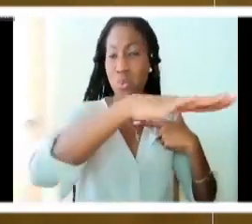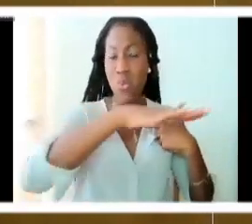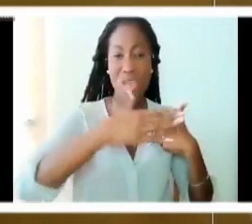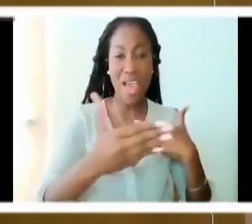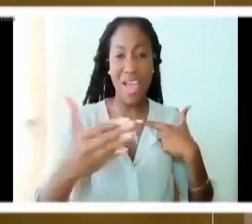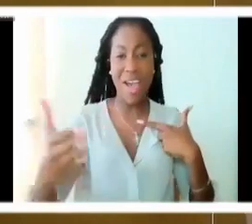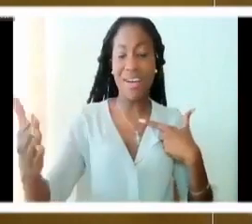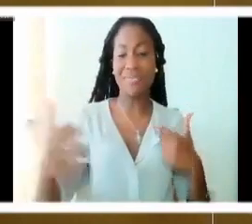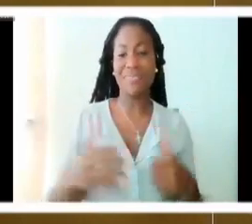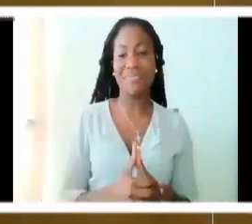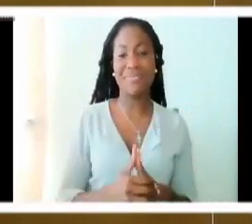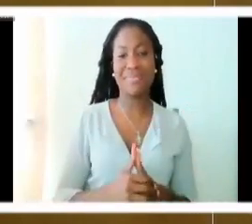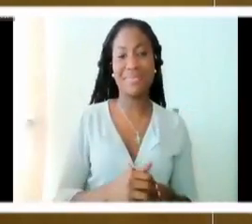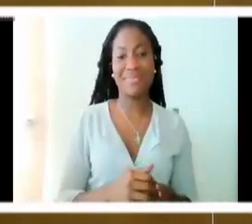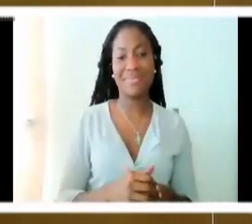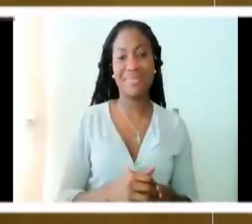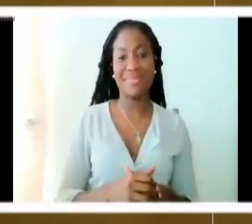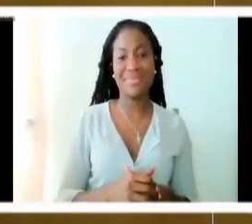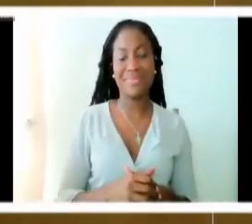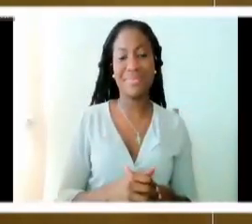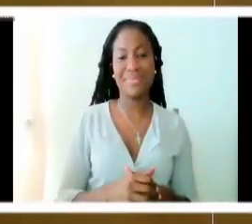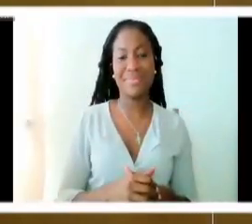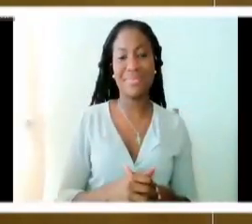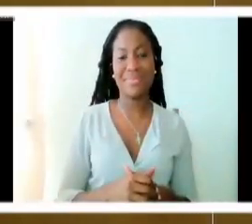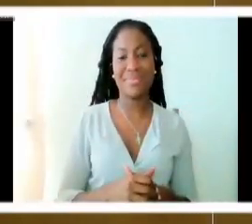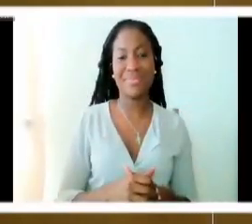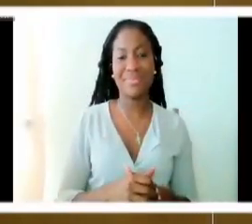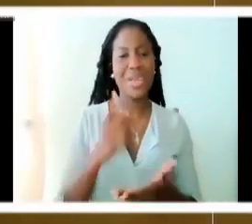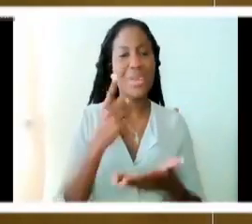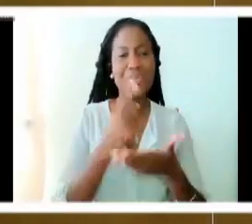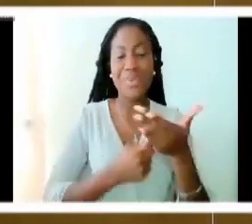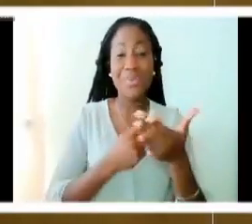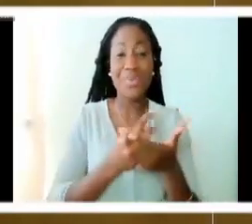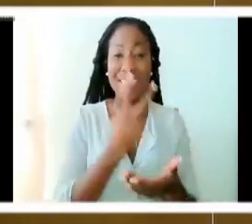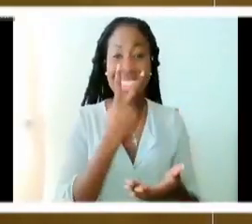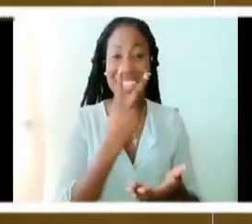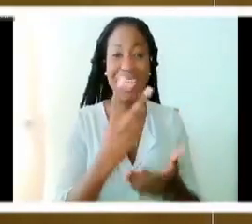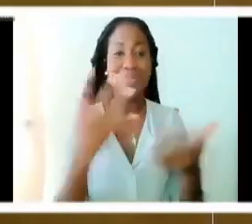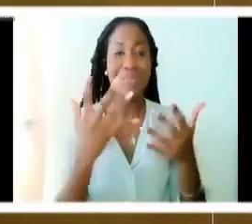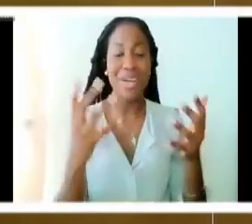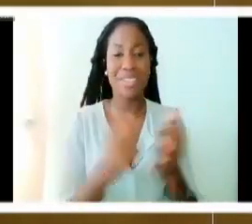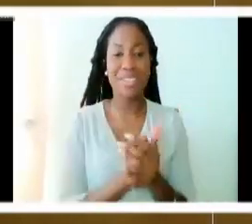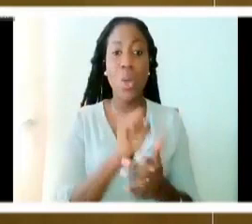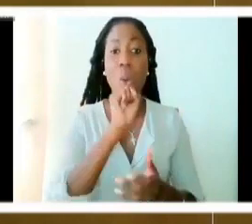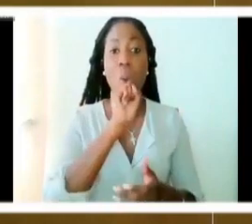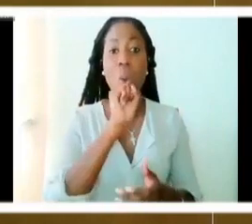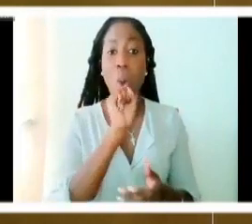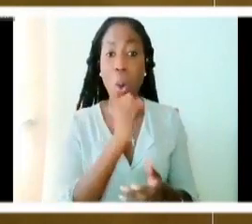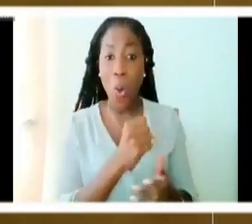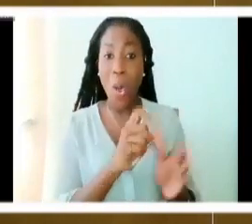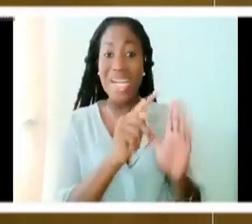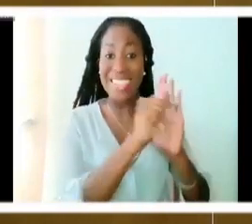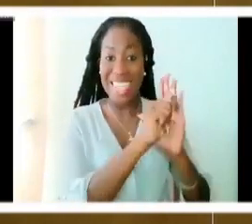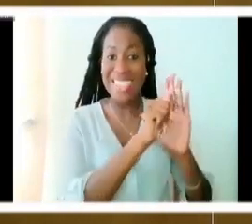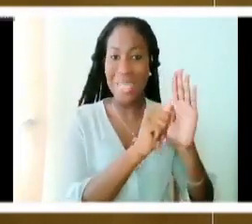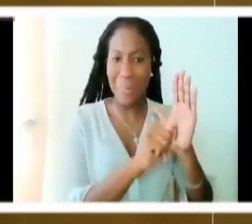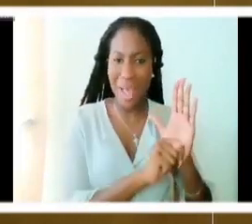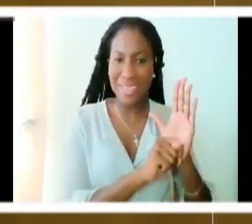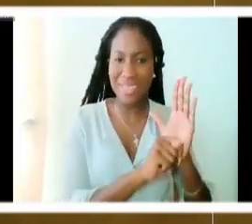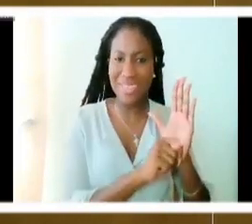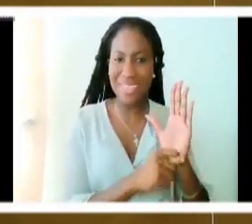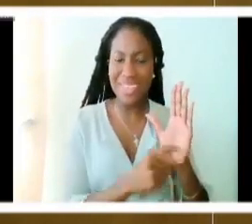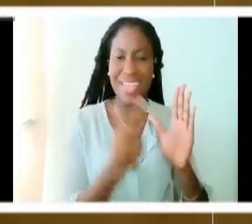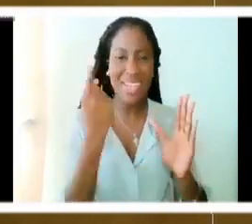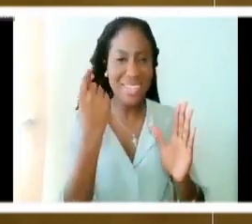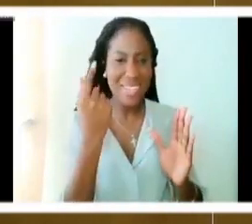this, what we see is the Old Testament coming to partial understanding, the real